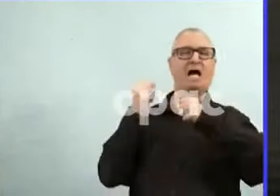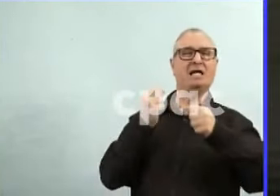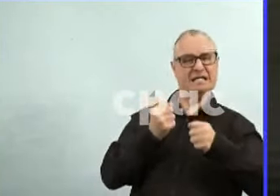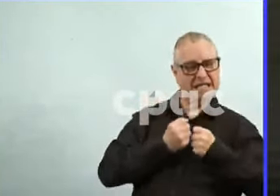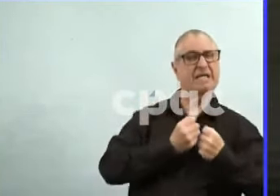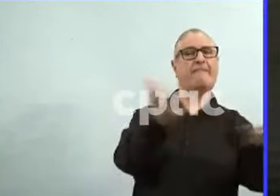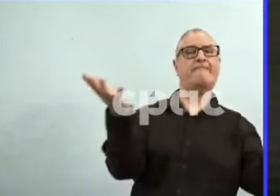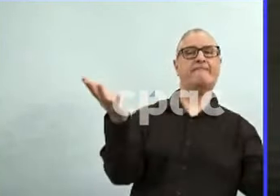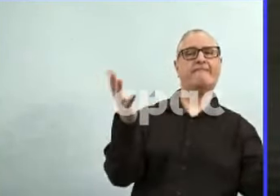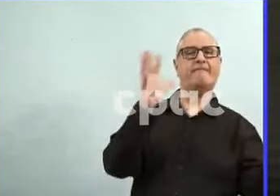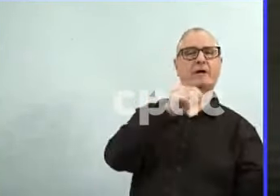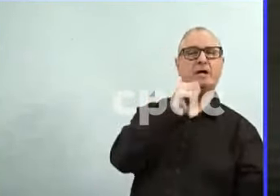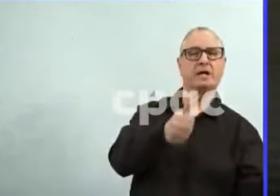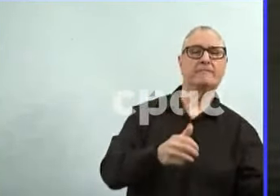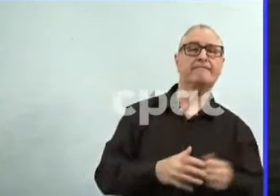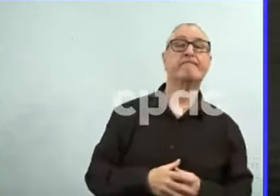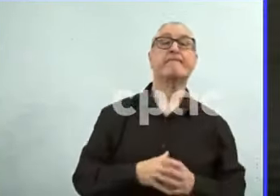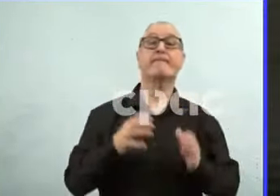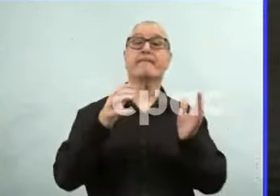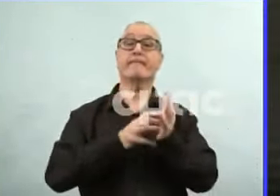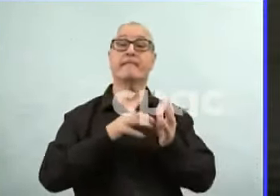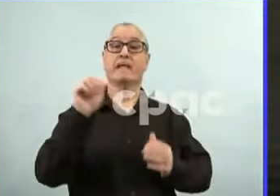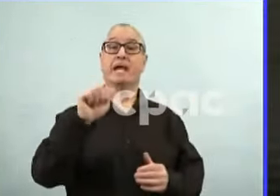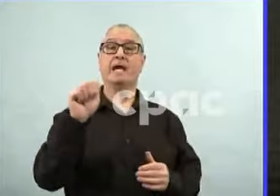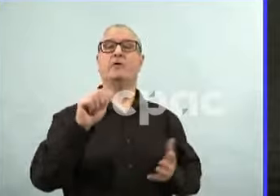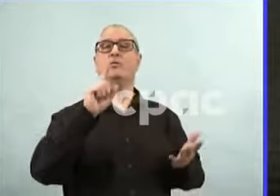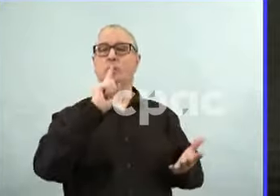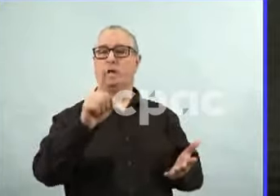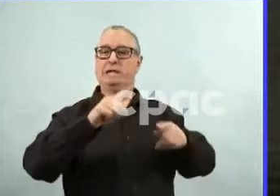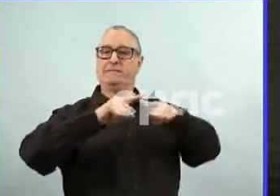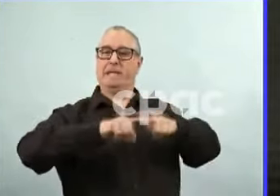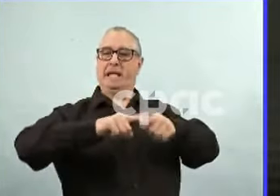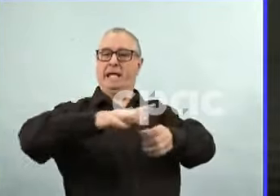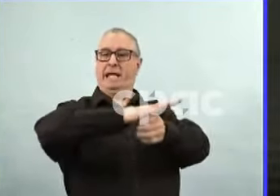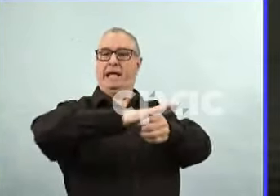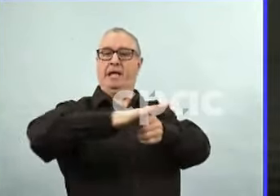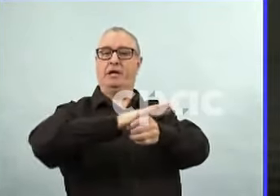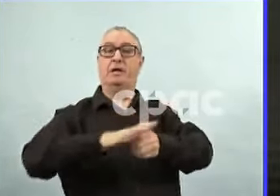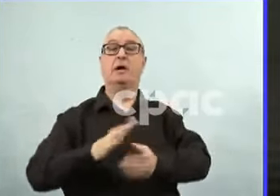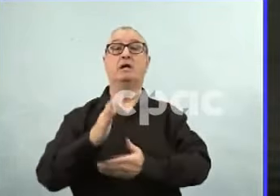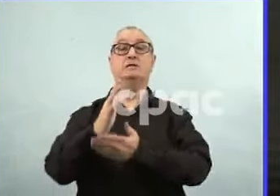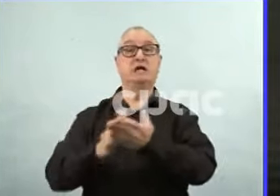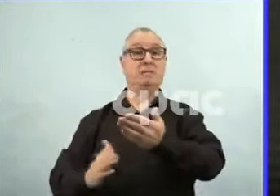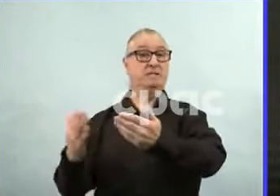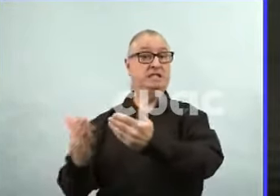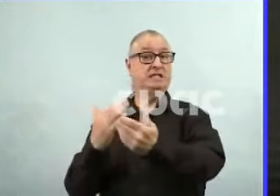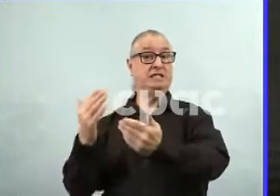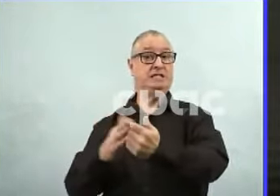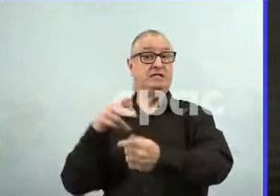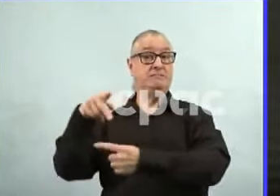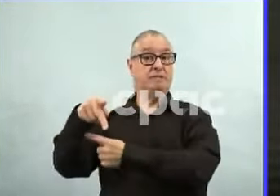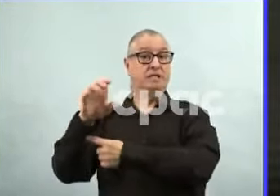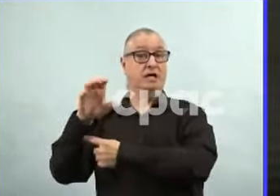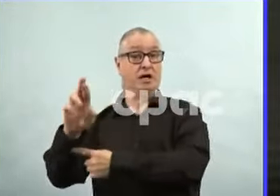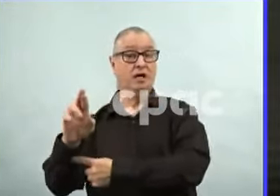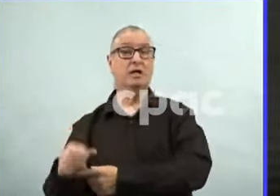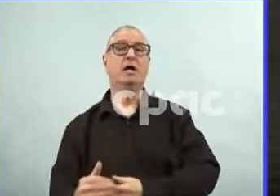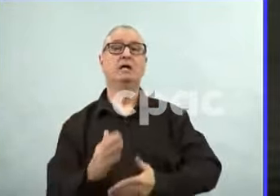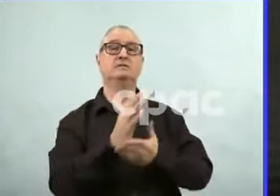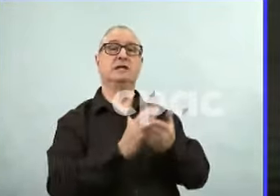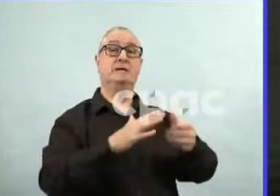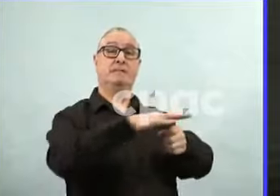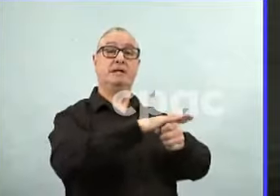to another. One might be easier in certain locations in Manitoba compared to other locations. Testing is widely available. Again, if you are